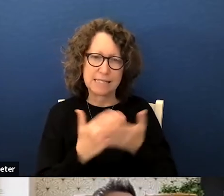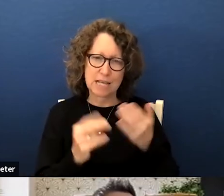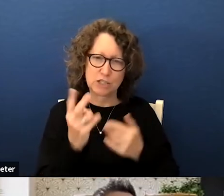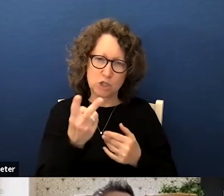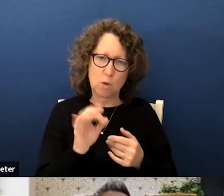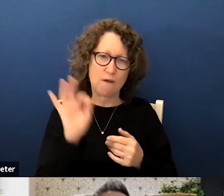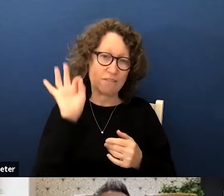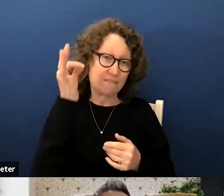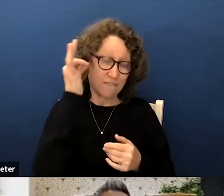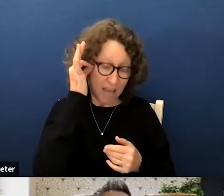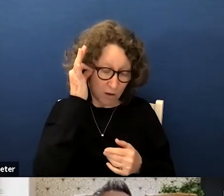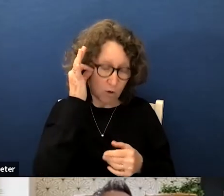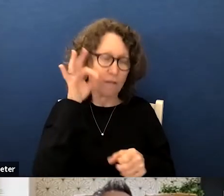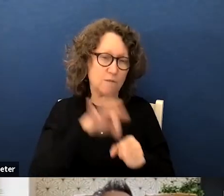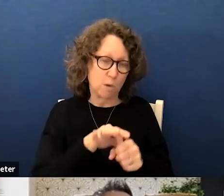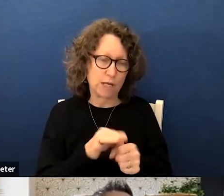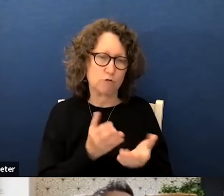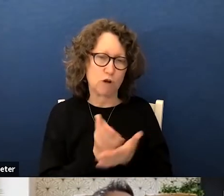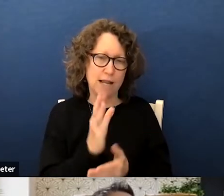the federal voting rights act